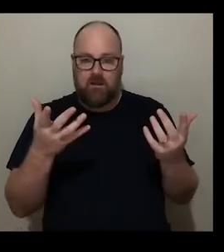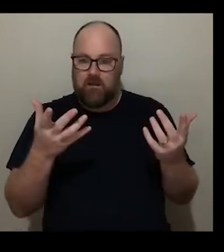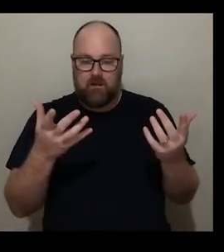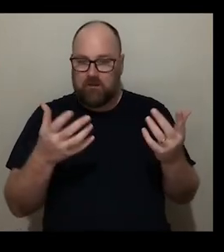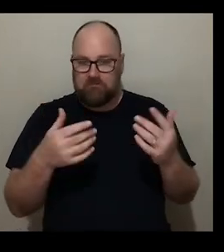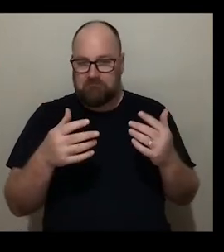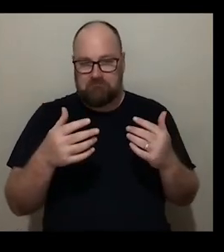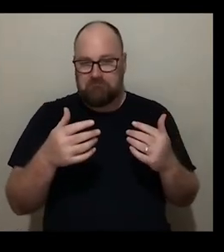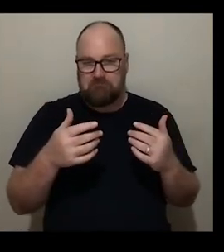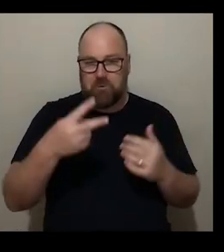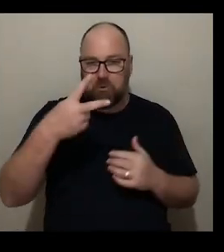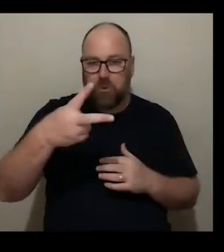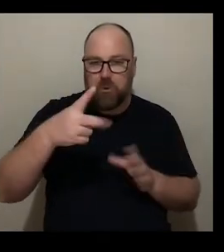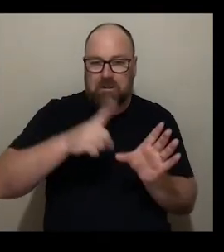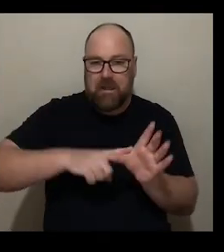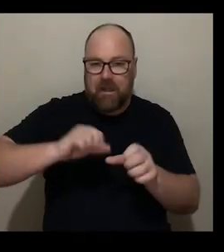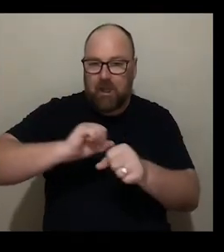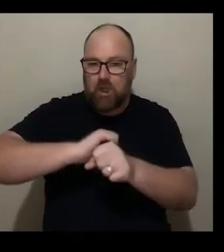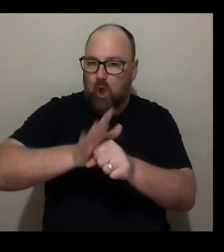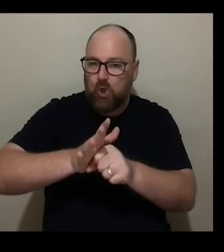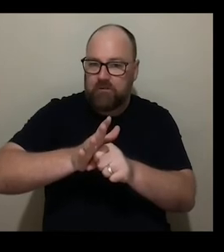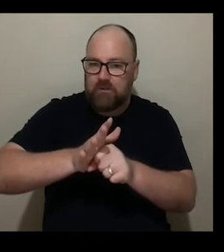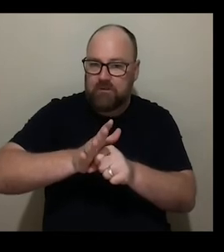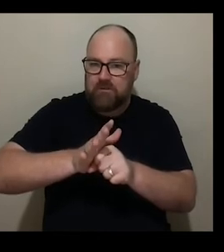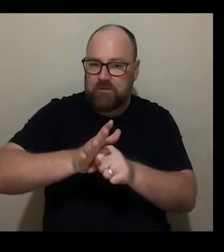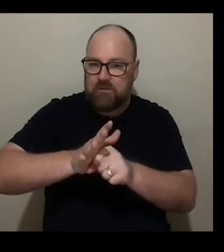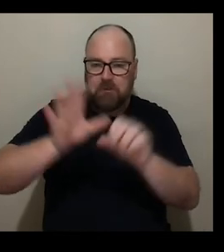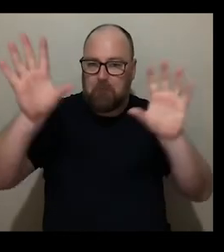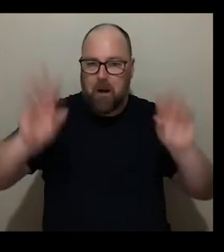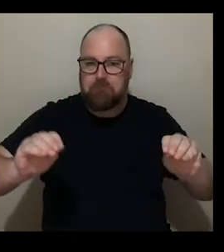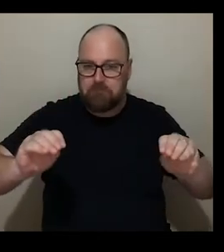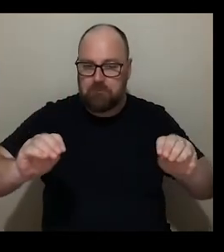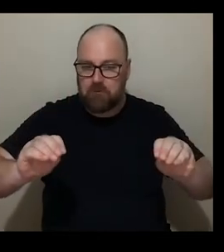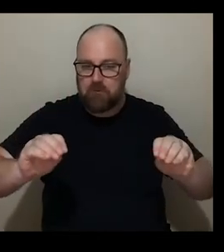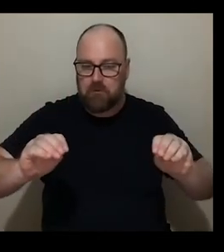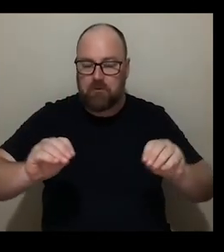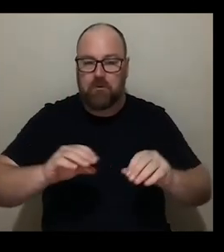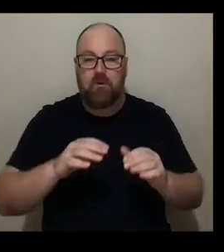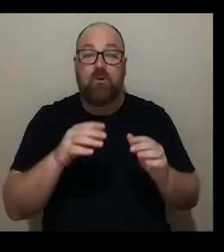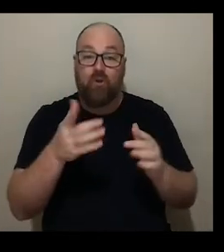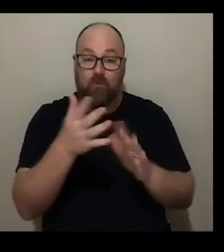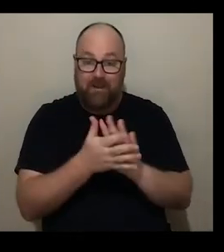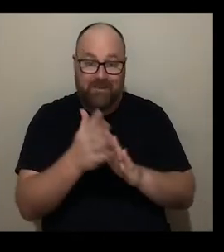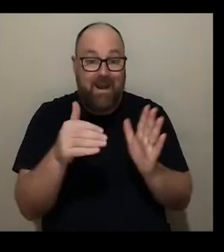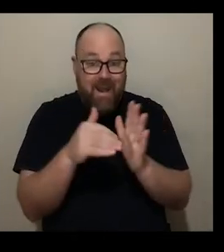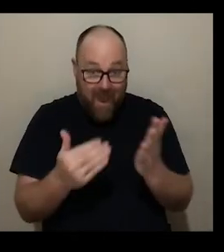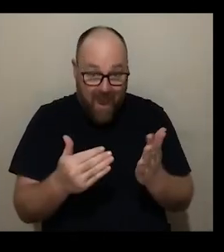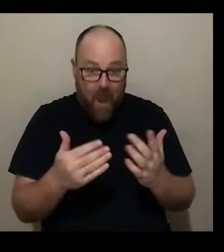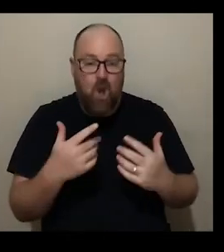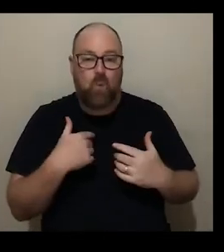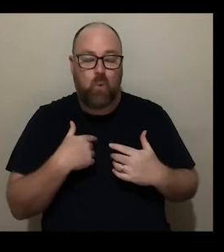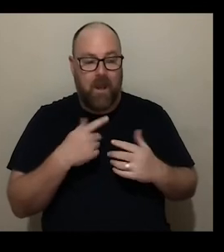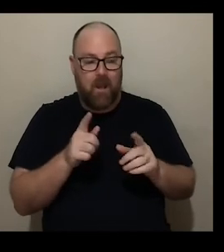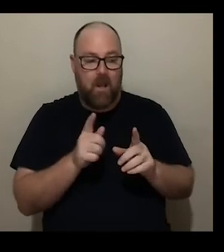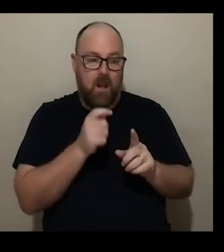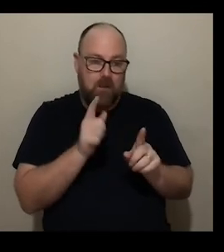a kind of a two-year covid restriction um so to bring you right up to date we are emerging now from